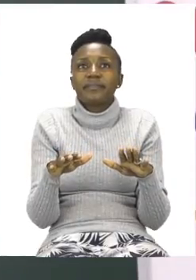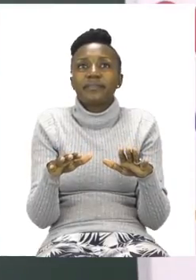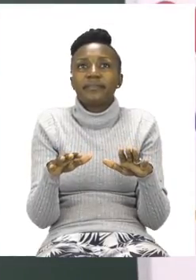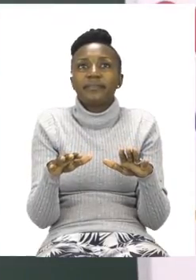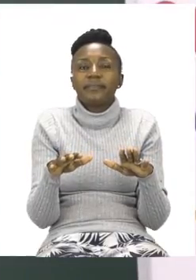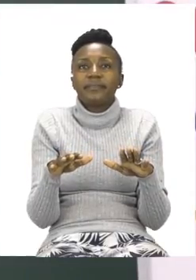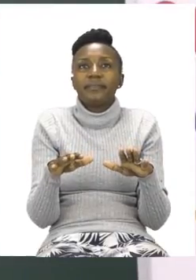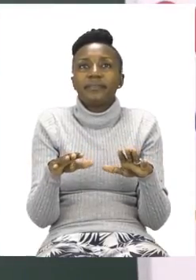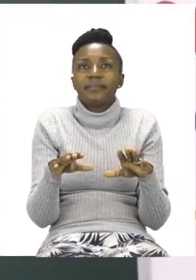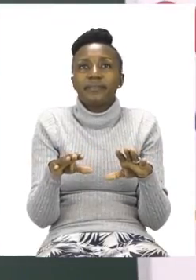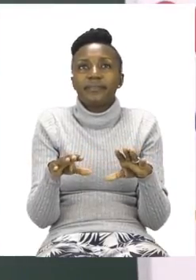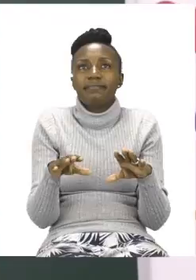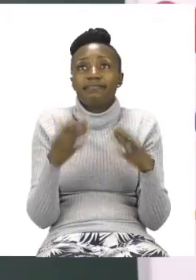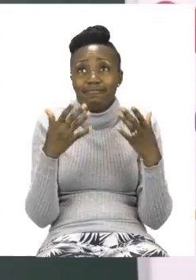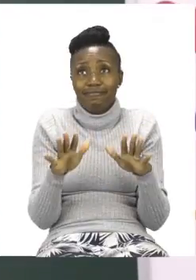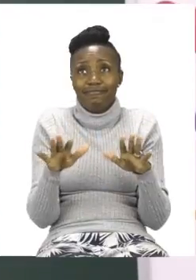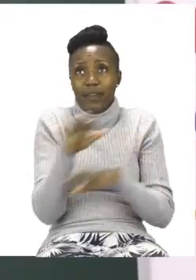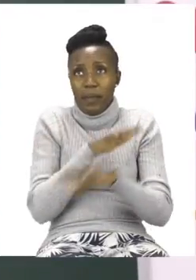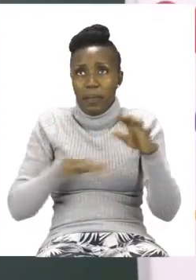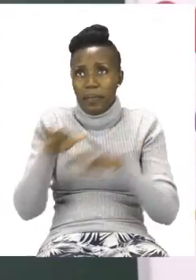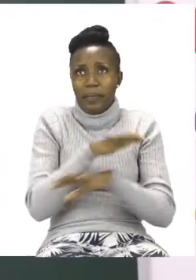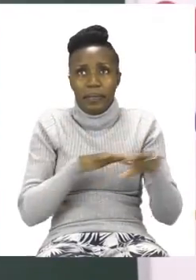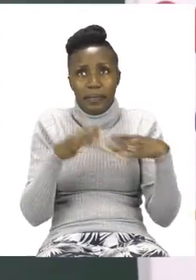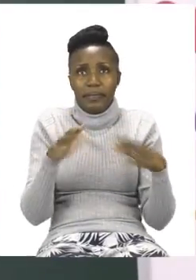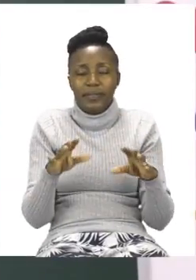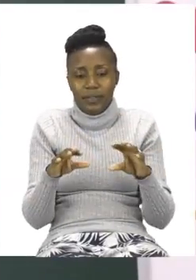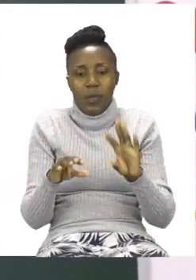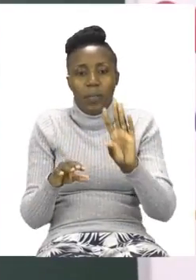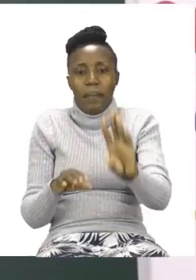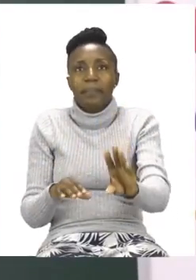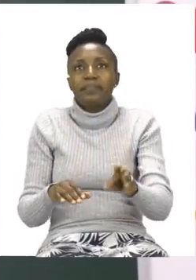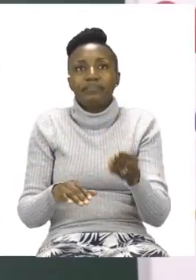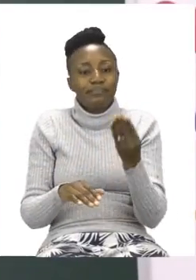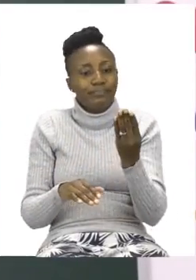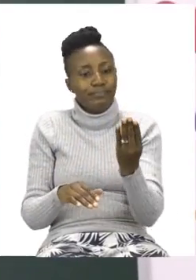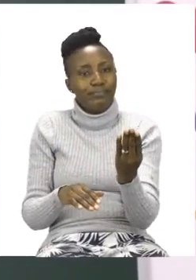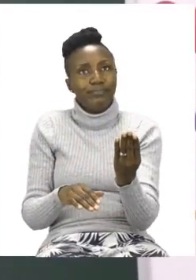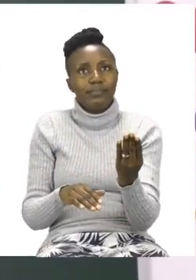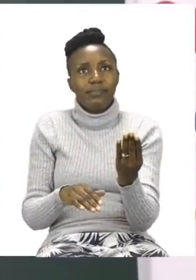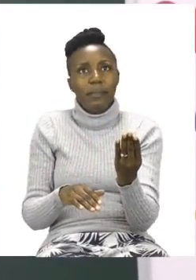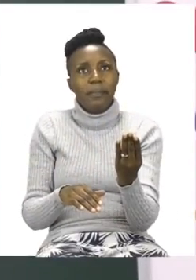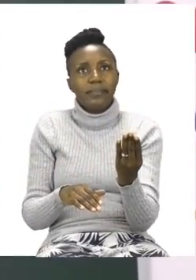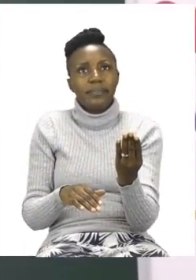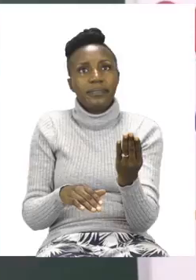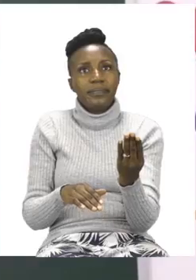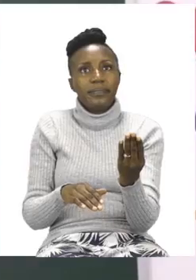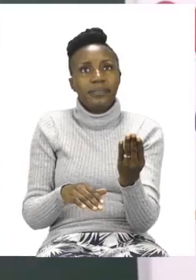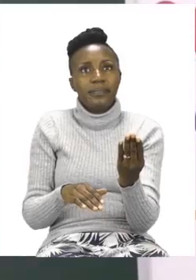when you're done mixing them, you are going to pick one card. So I'm going to pick up this one.